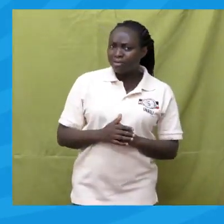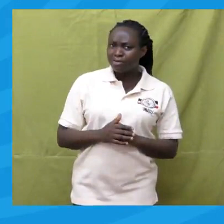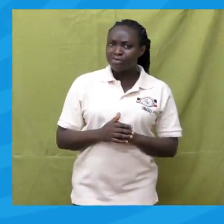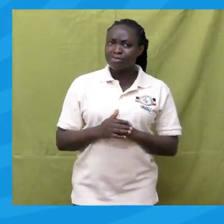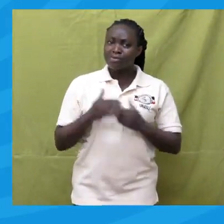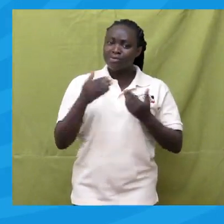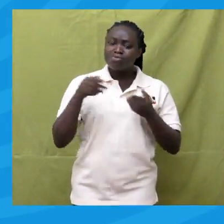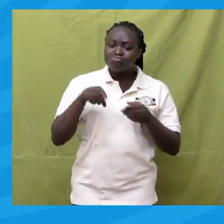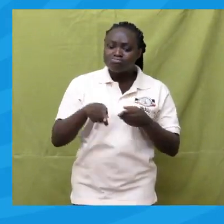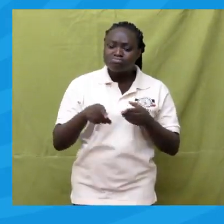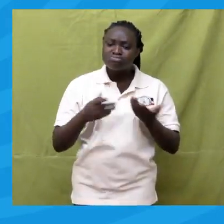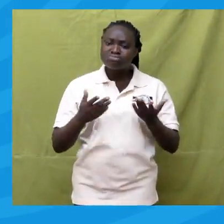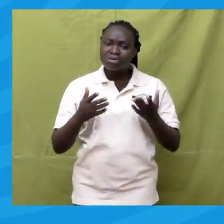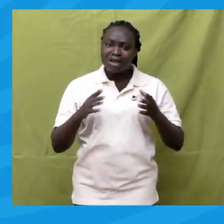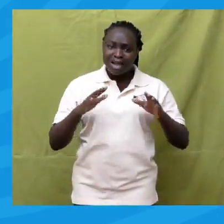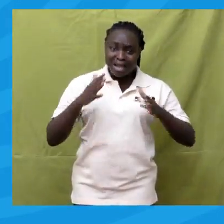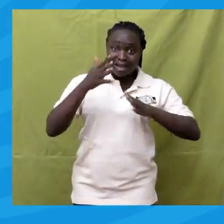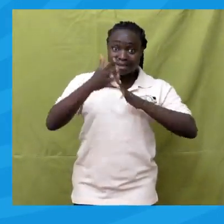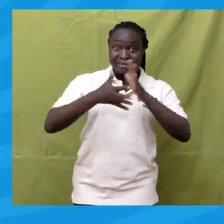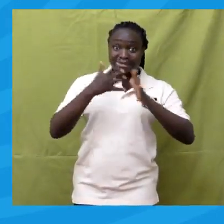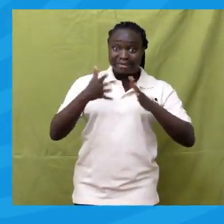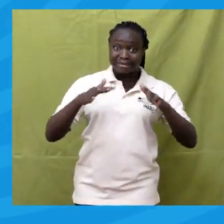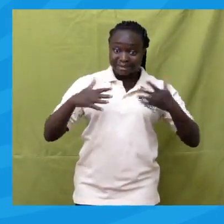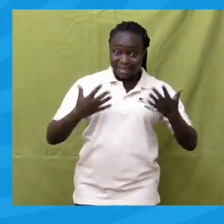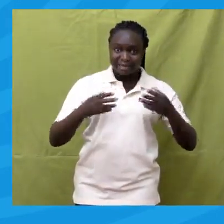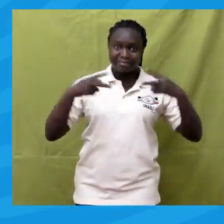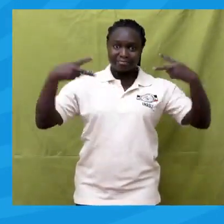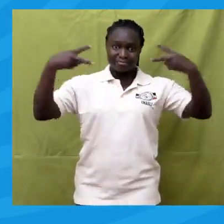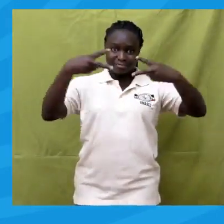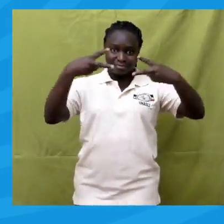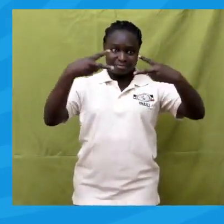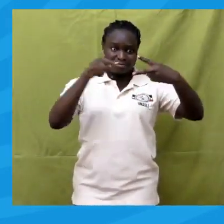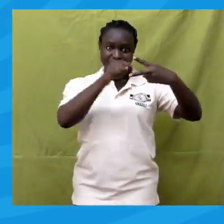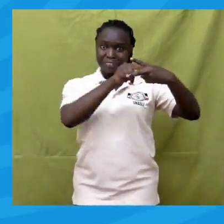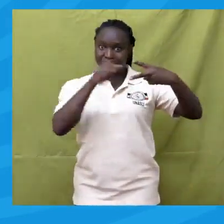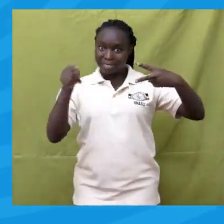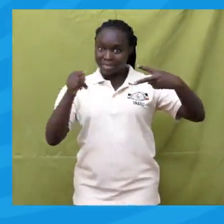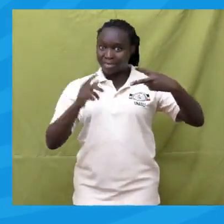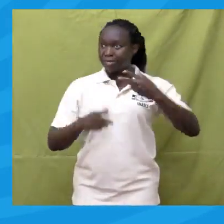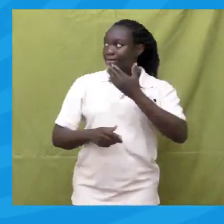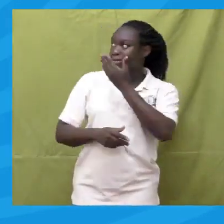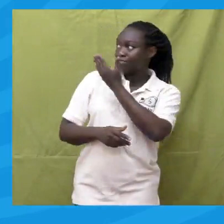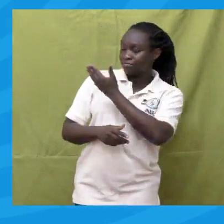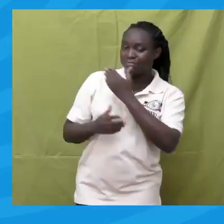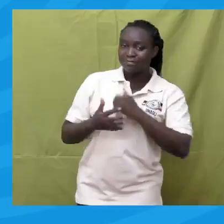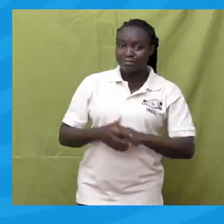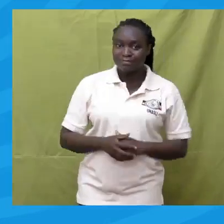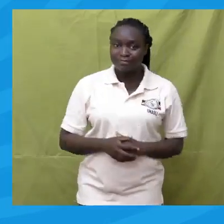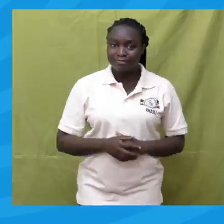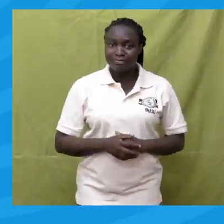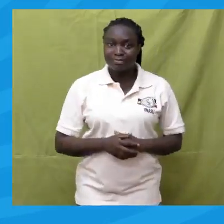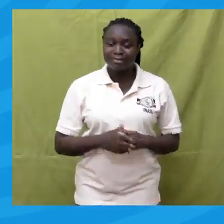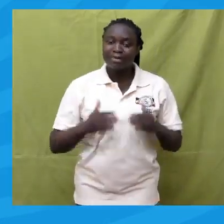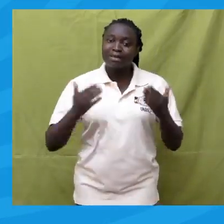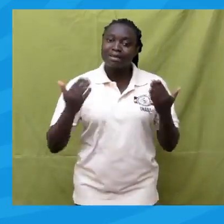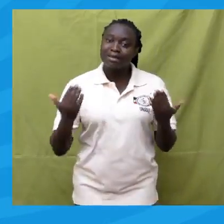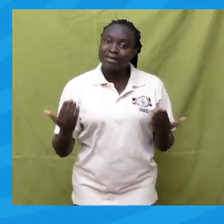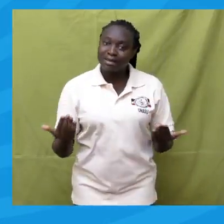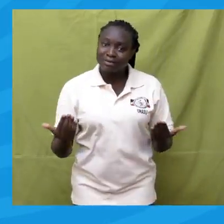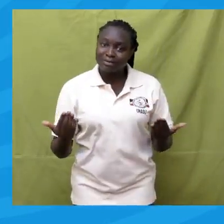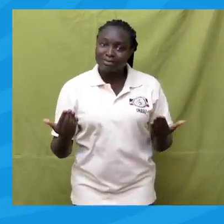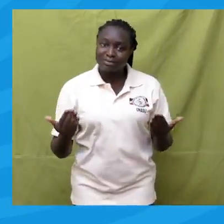So we say